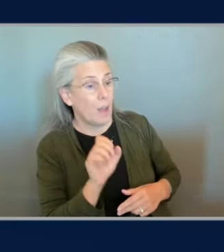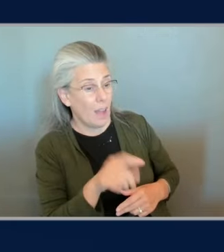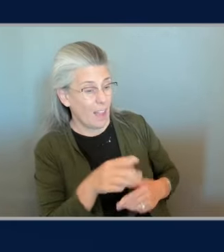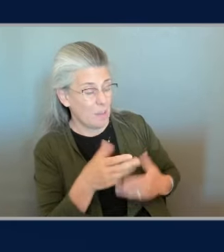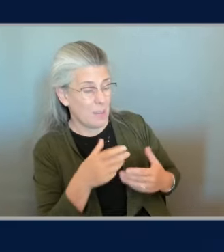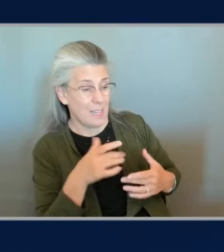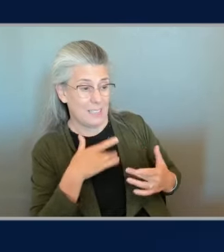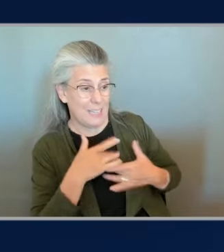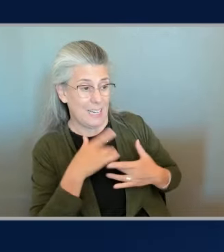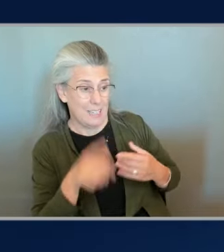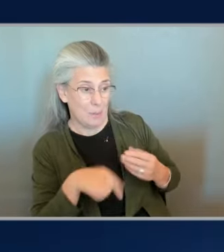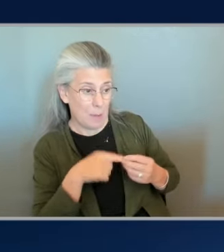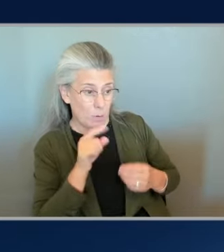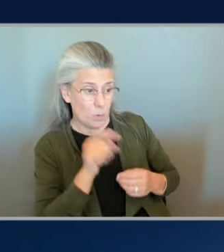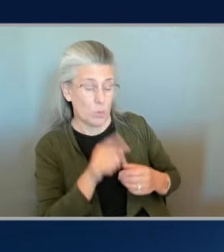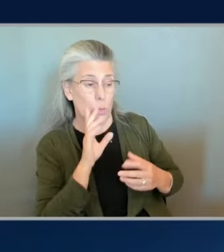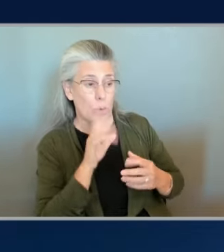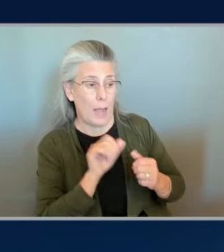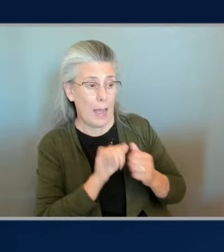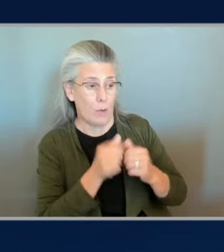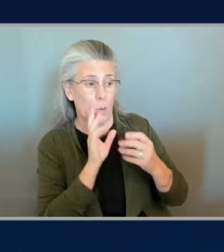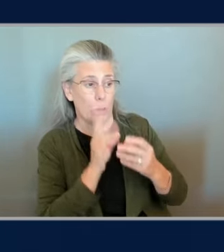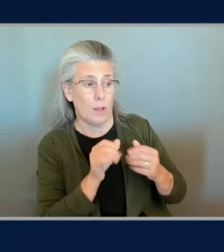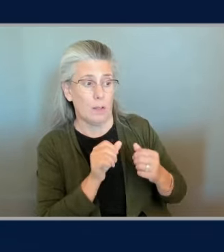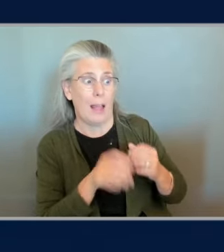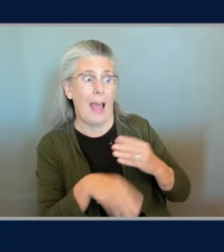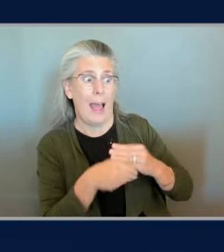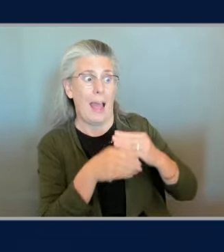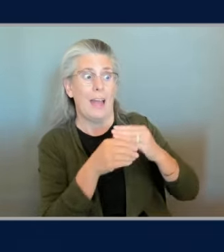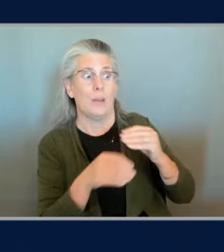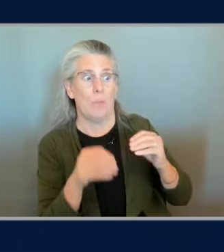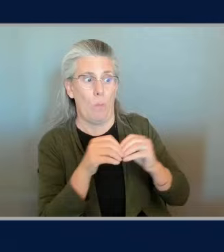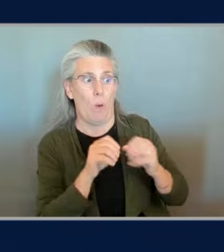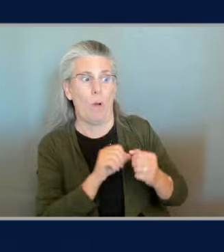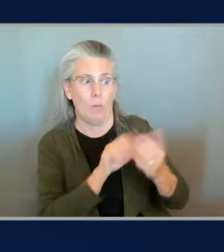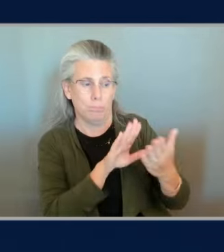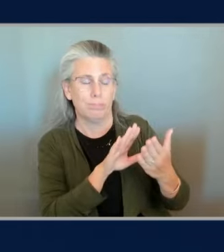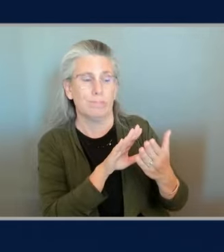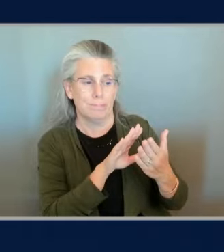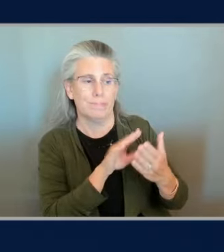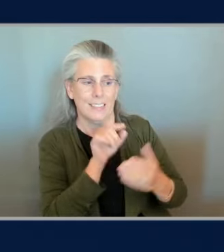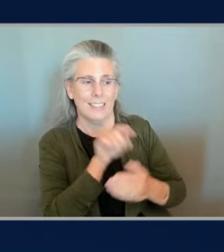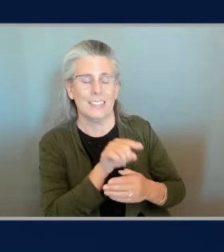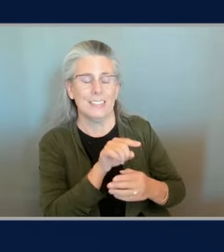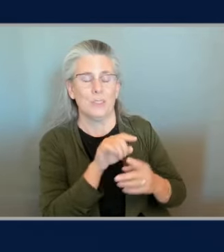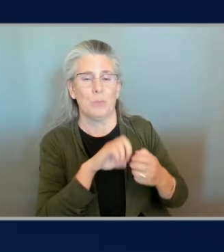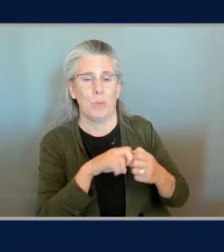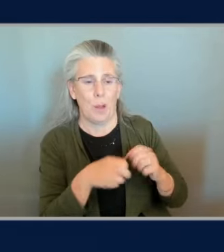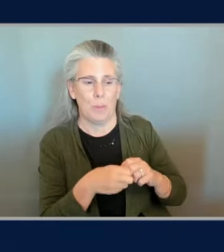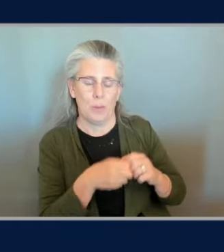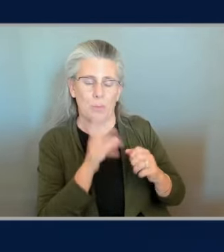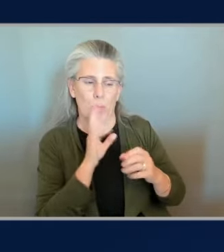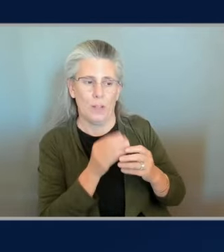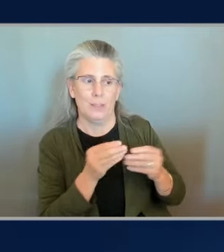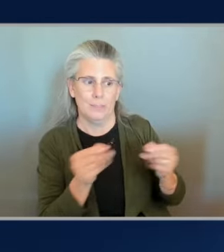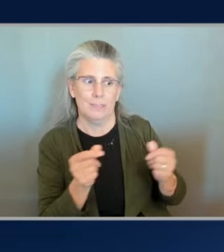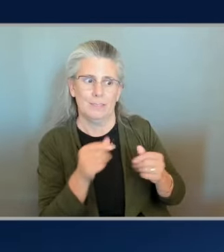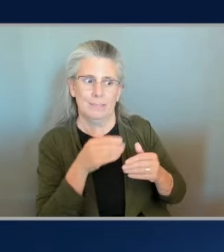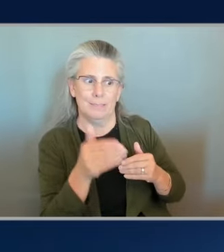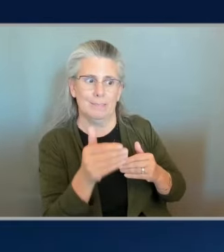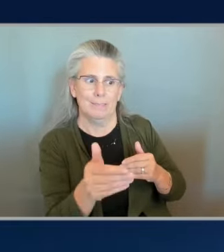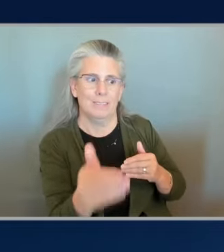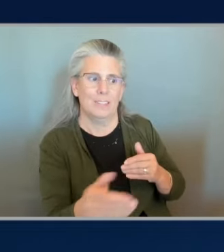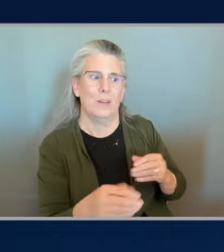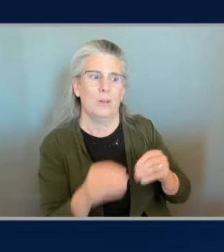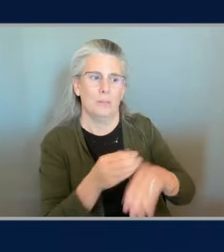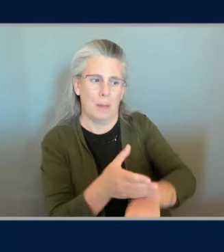i know you're going to i can tell just just in the 20 minutes that i've spent with you uh thank you for joining us first of all thank